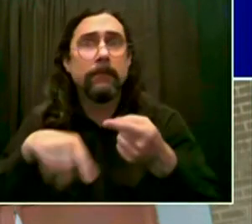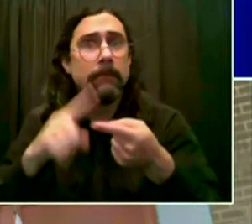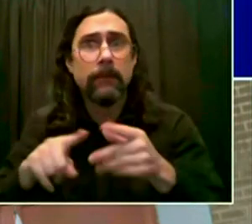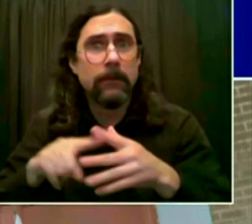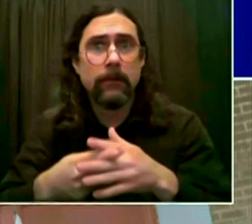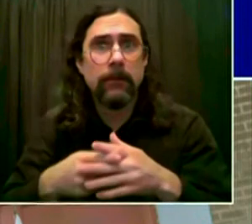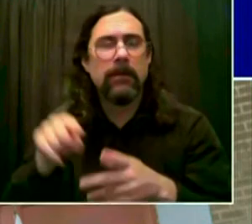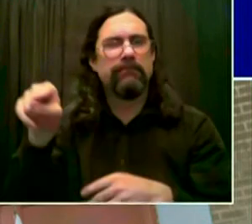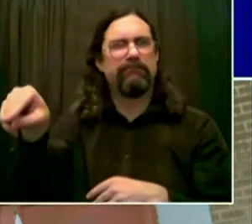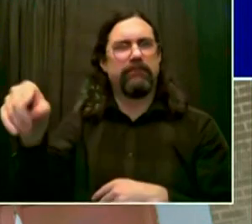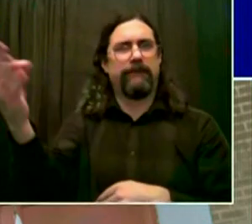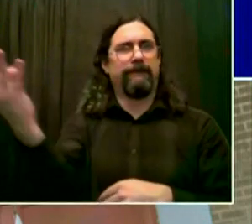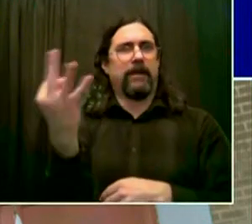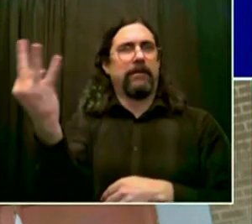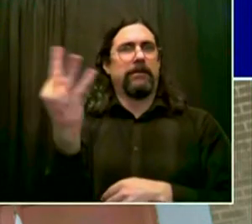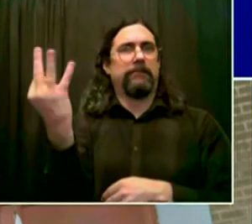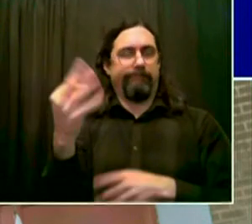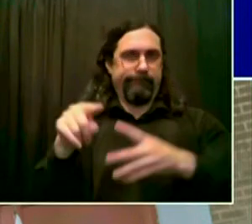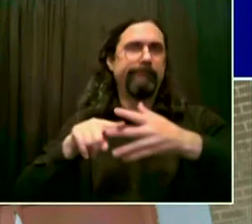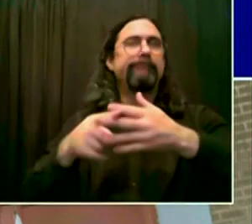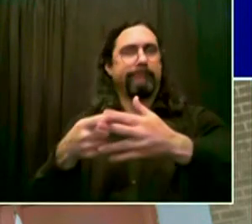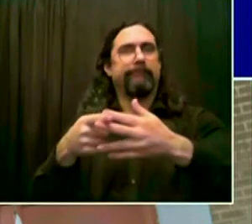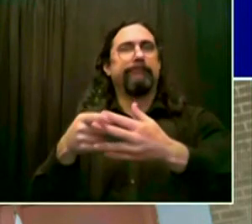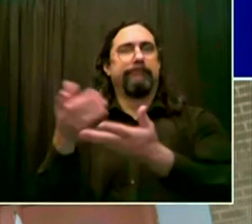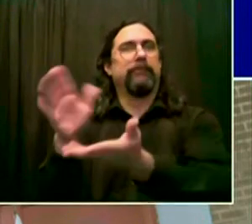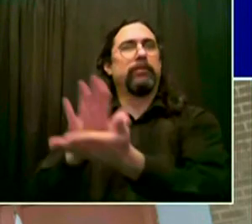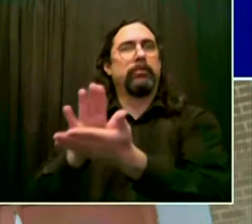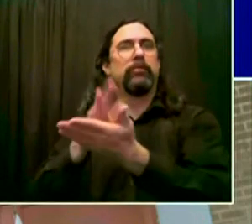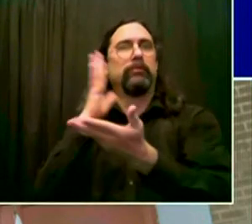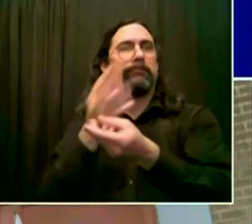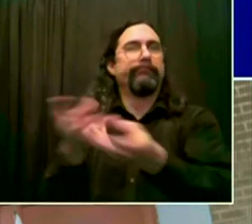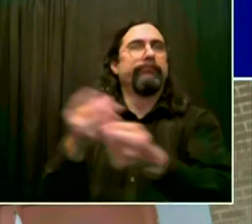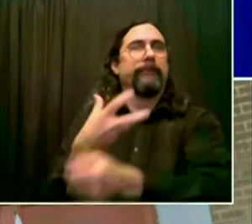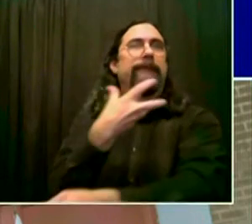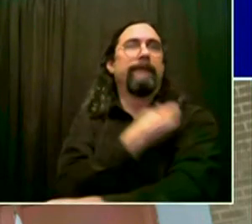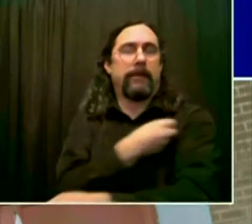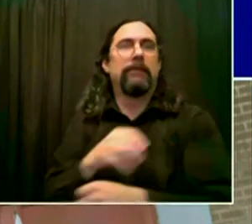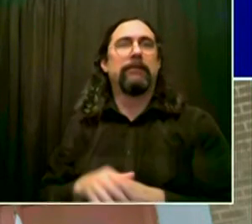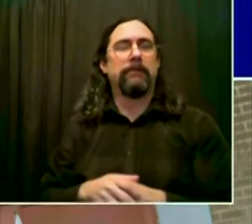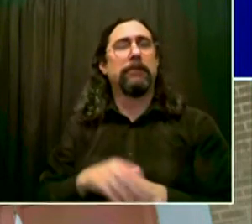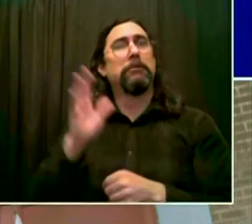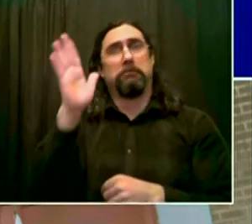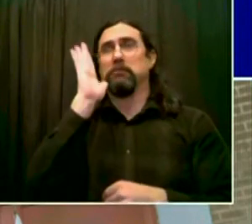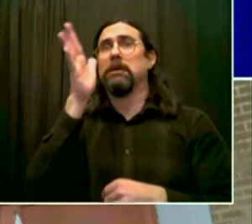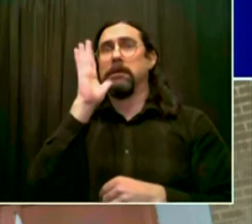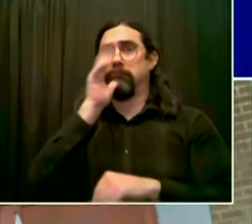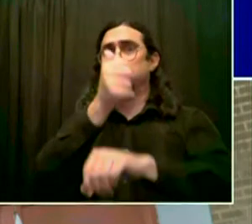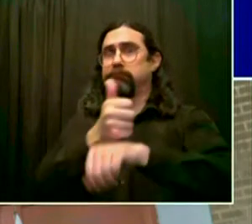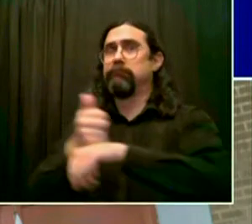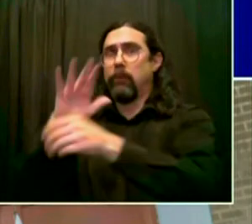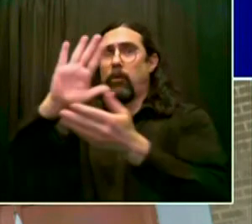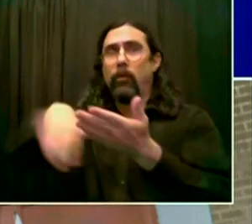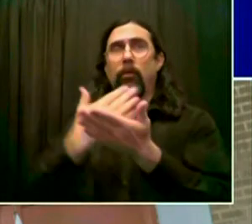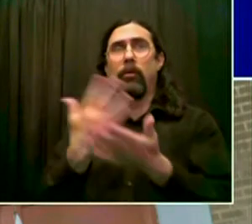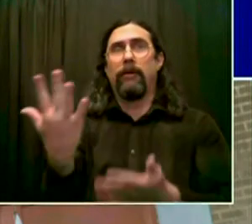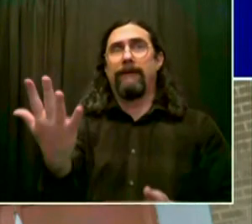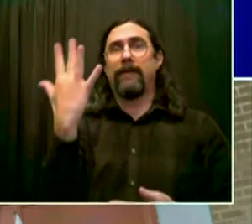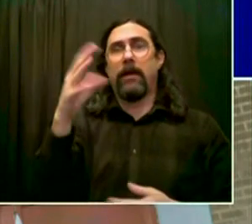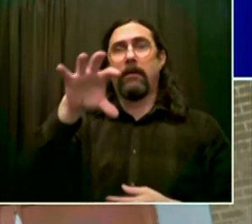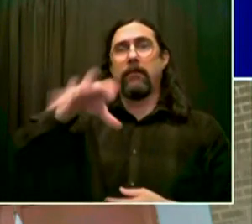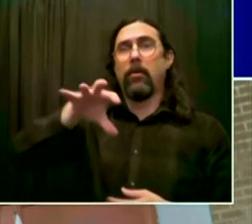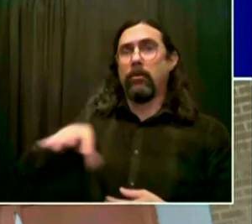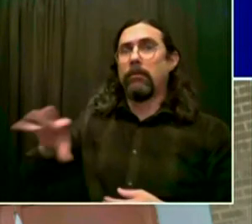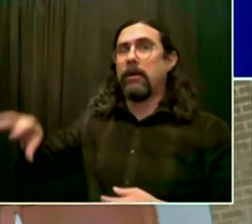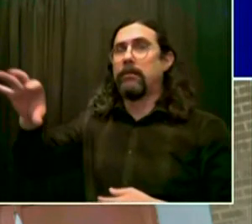locations. And we really think this is going to help reach more and more young people and continue to keep New York City ahead of the national average